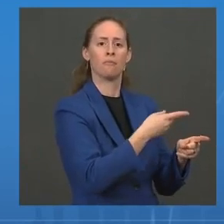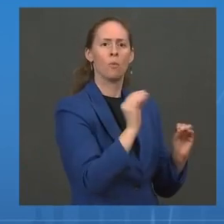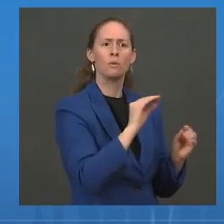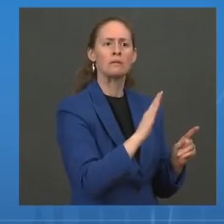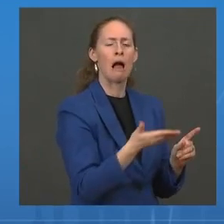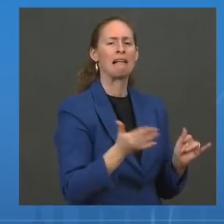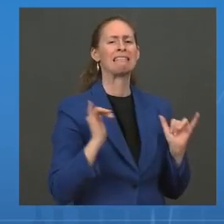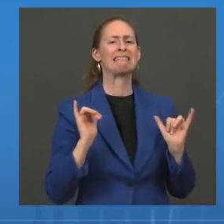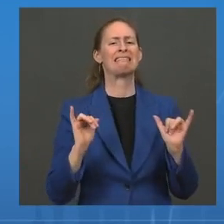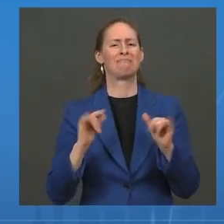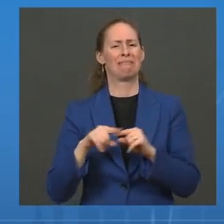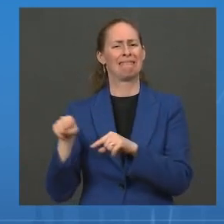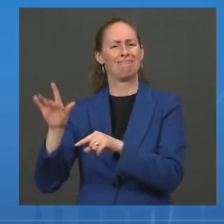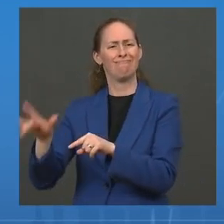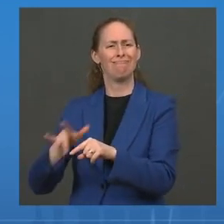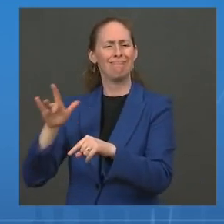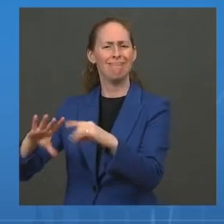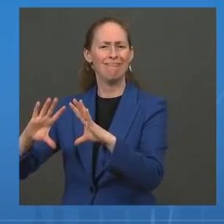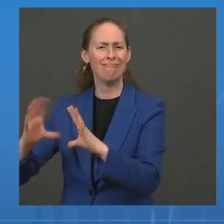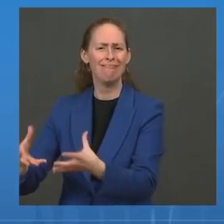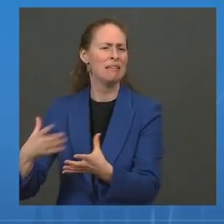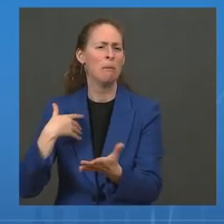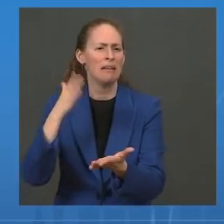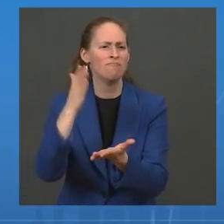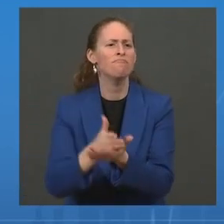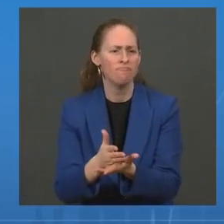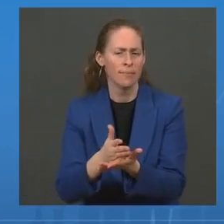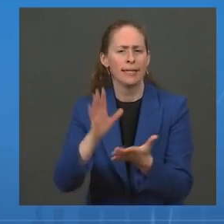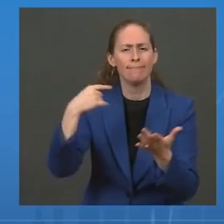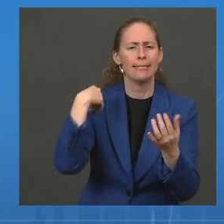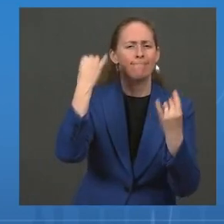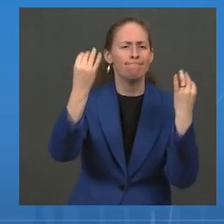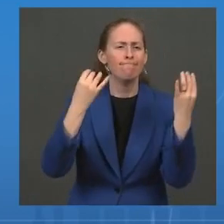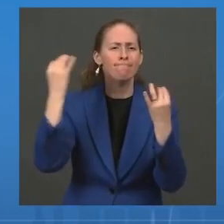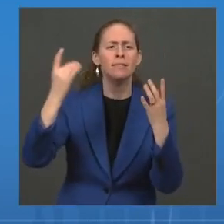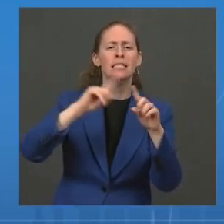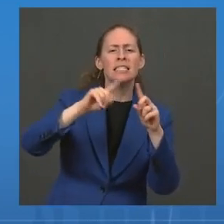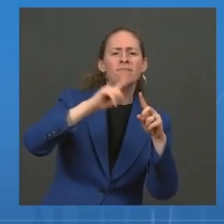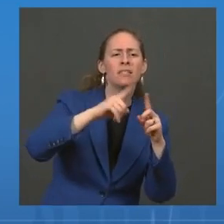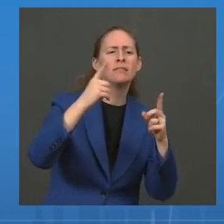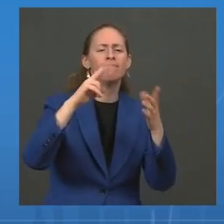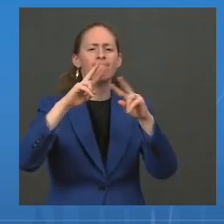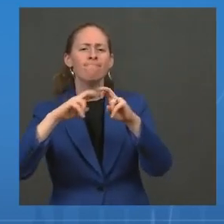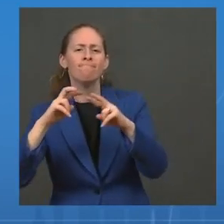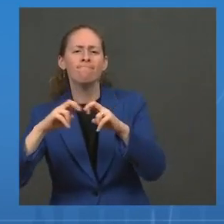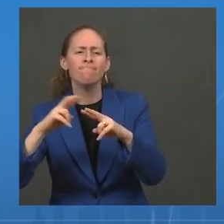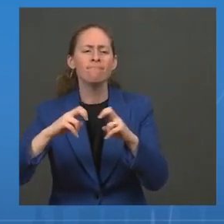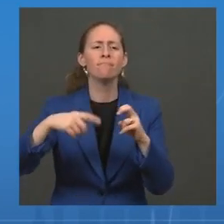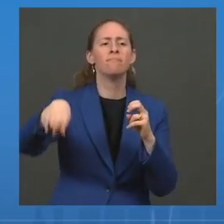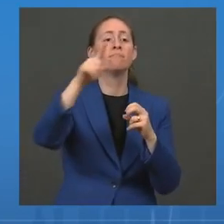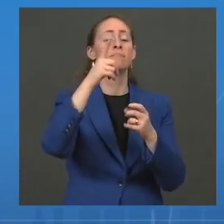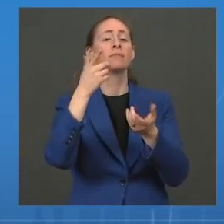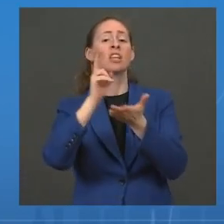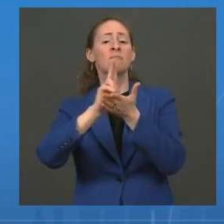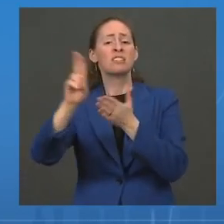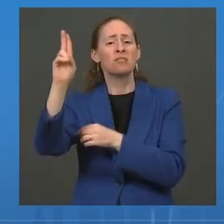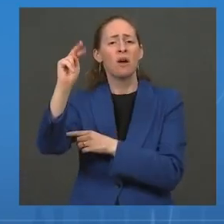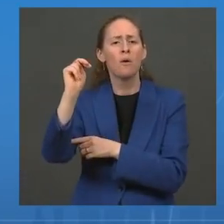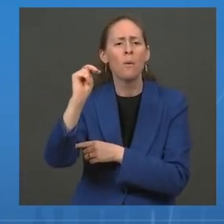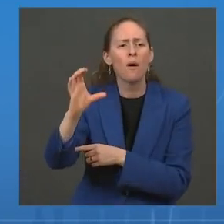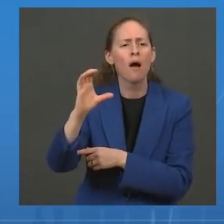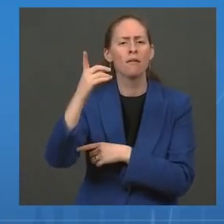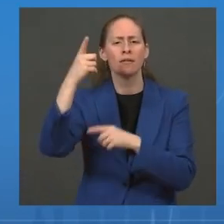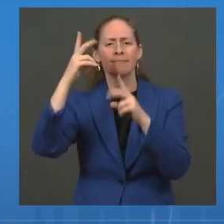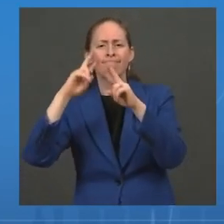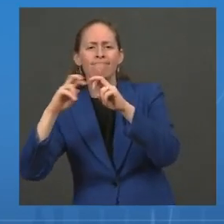research funding in academic institutions like the University of North Carolina and Vanderbilt and the University